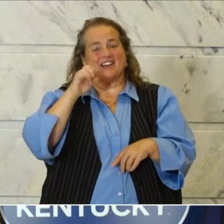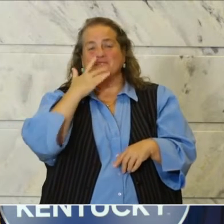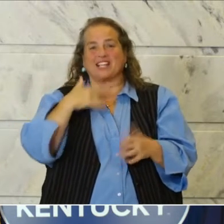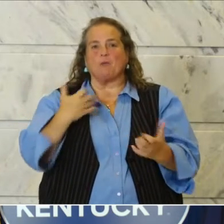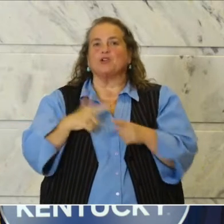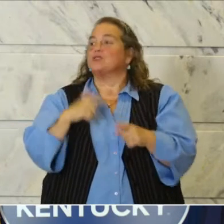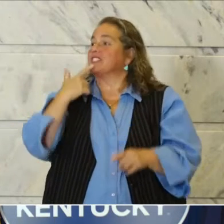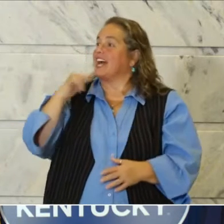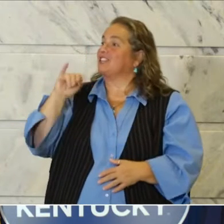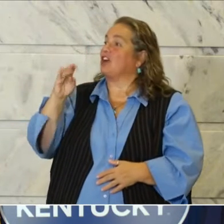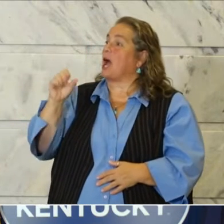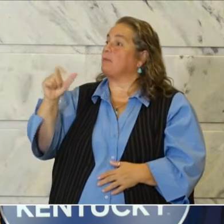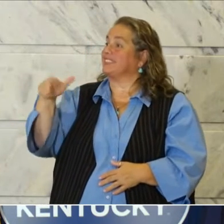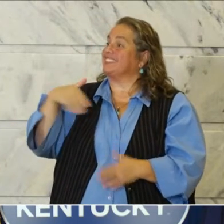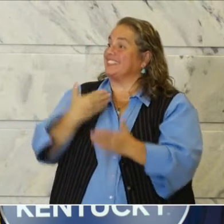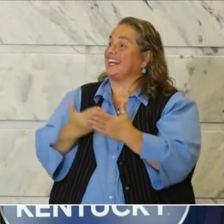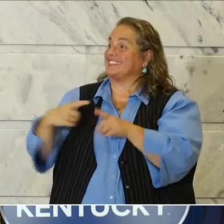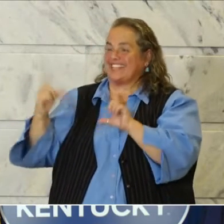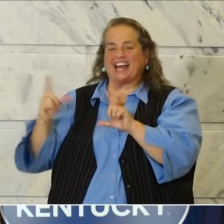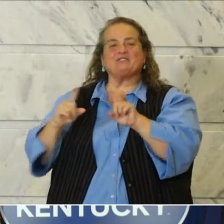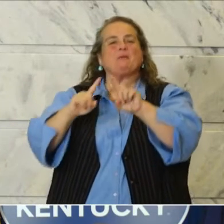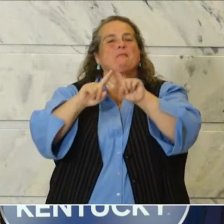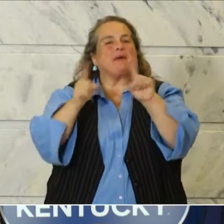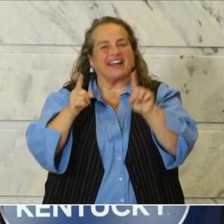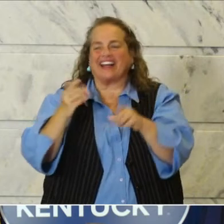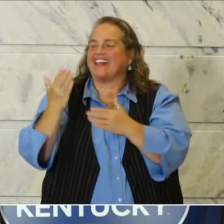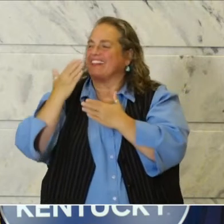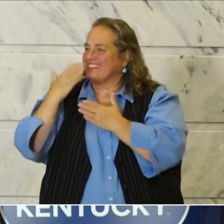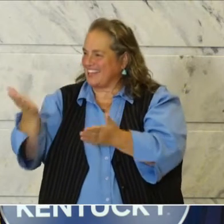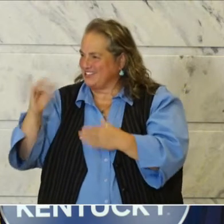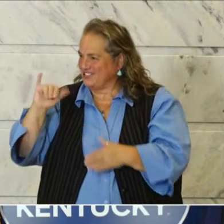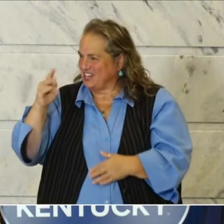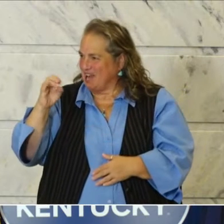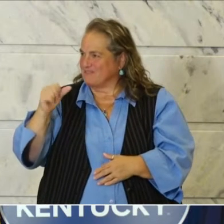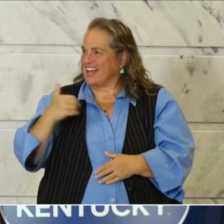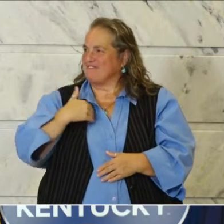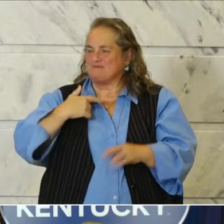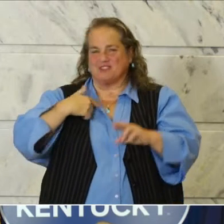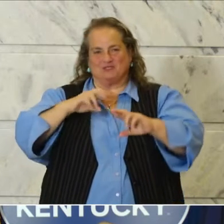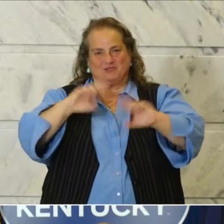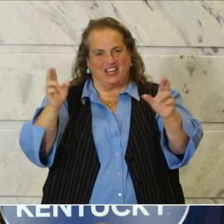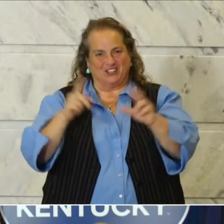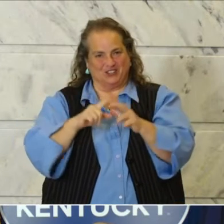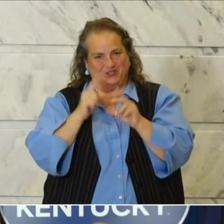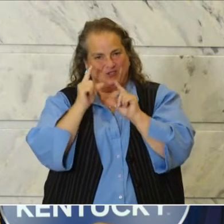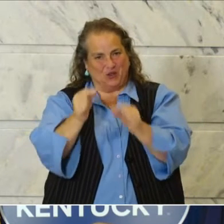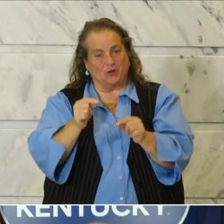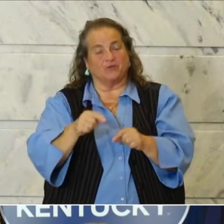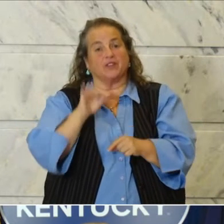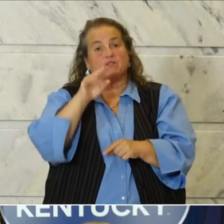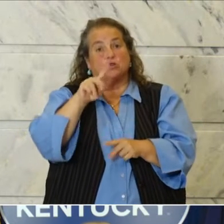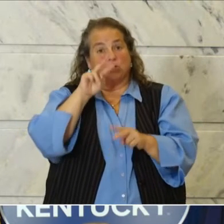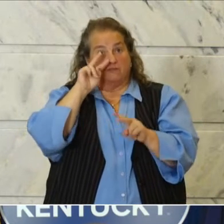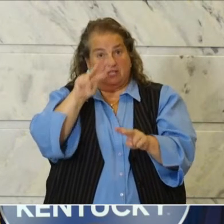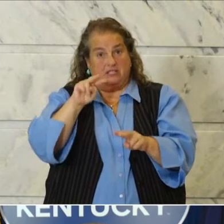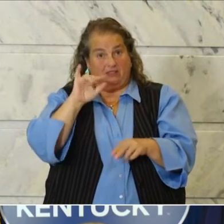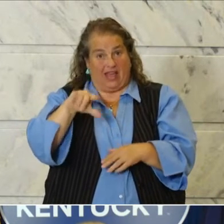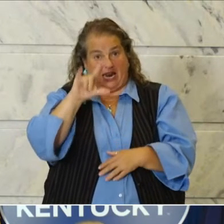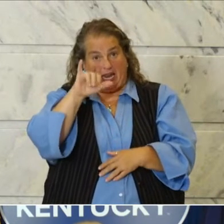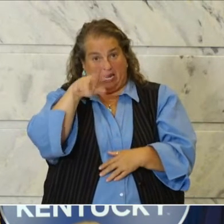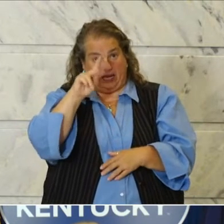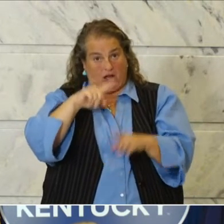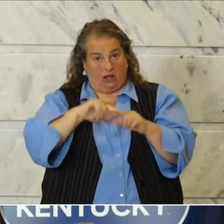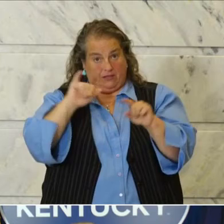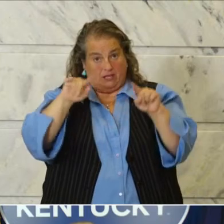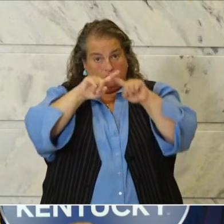next slide, Kenneth. But thank you, James, for having us ready to go. If you visit the link on the screen here, you